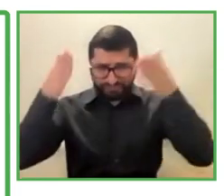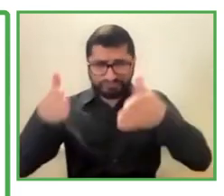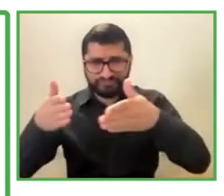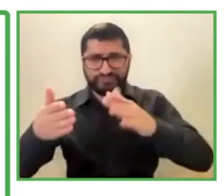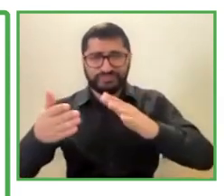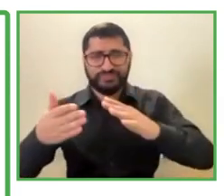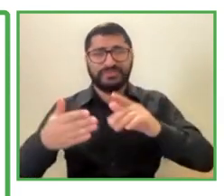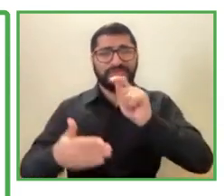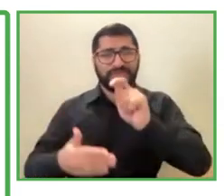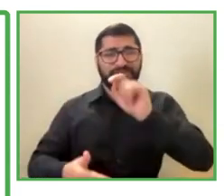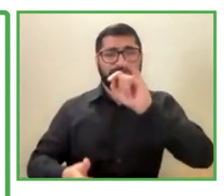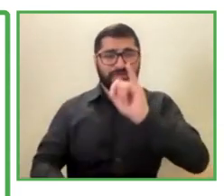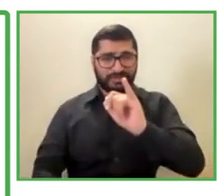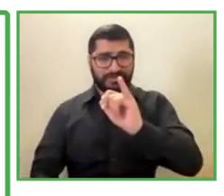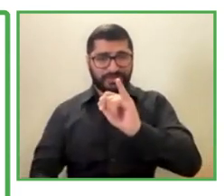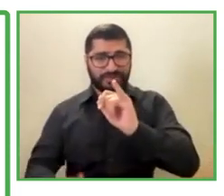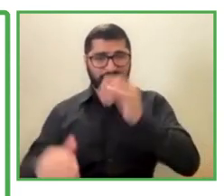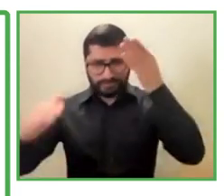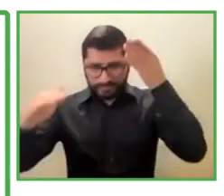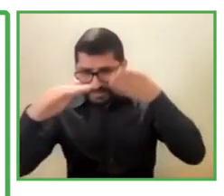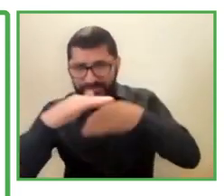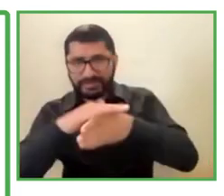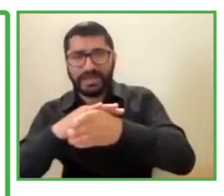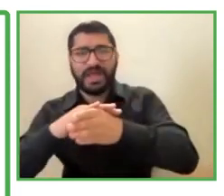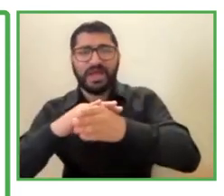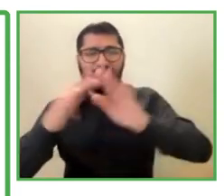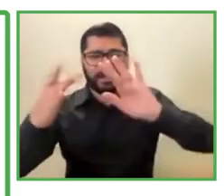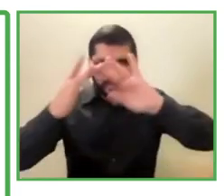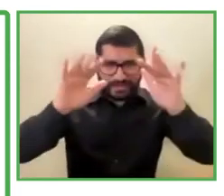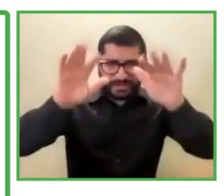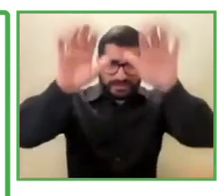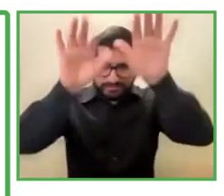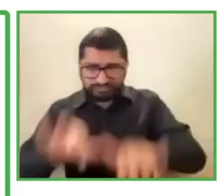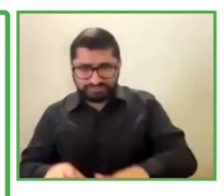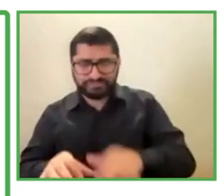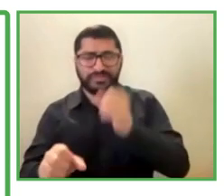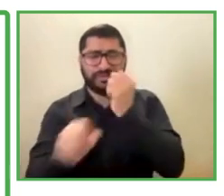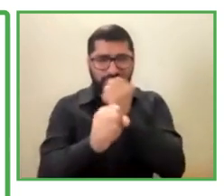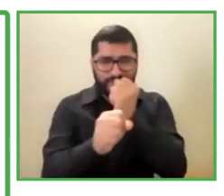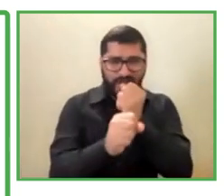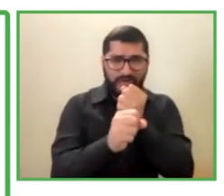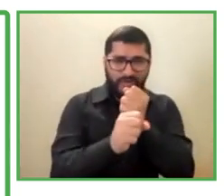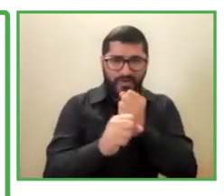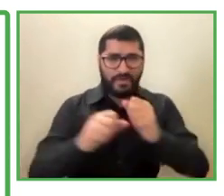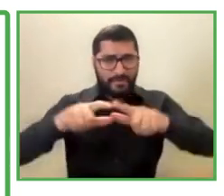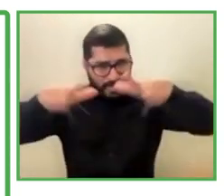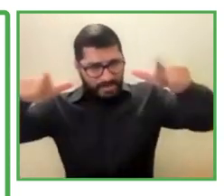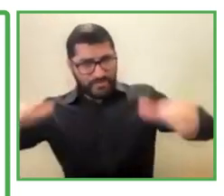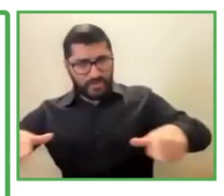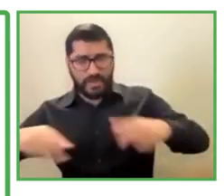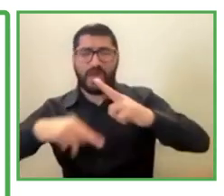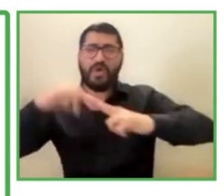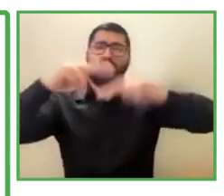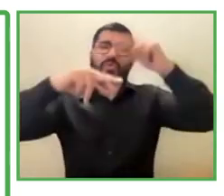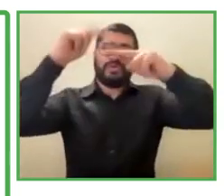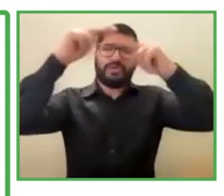facilities department for the infrastructure accessibility, etc. So we give them the guidance. But, you know, what